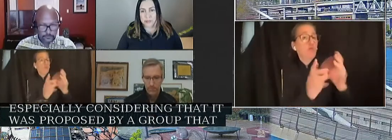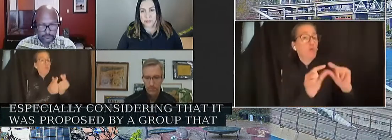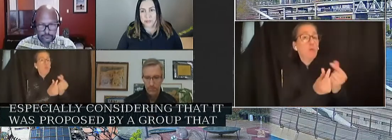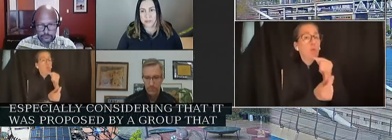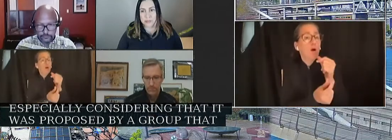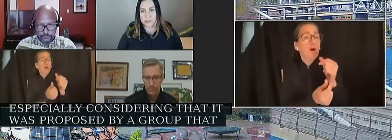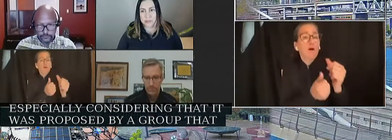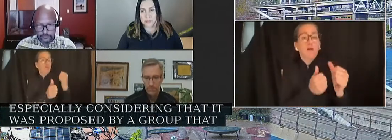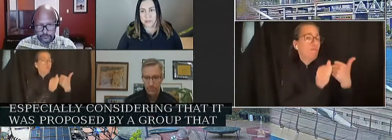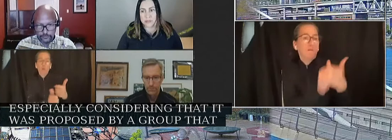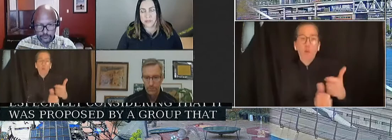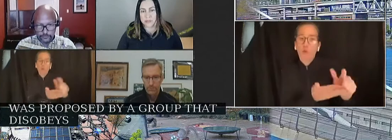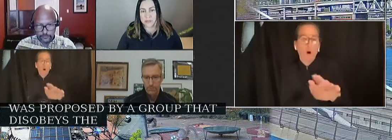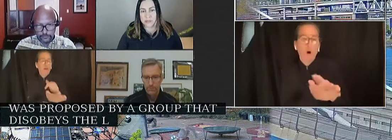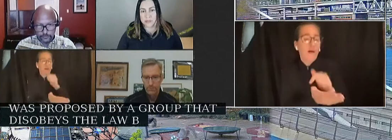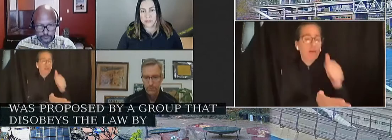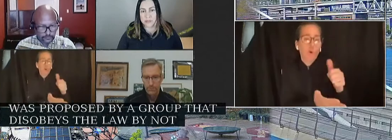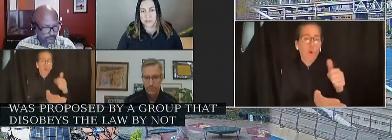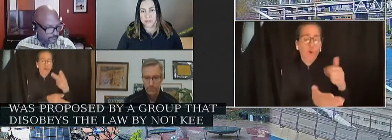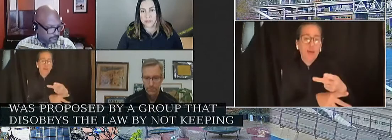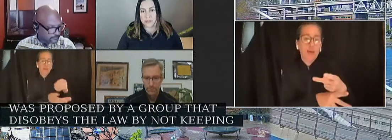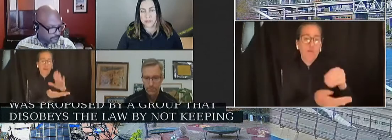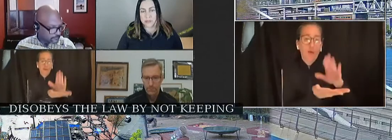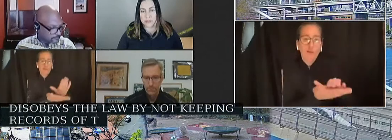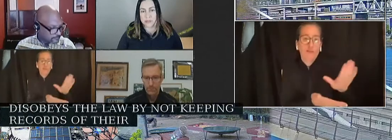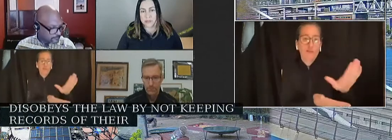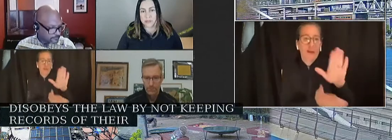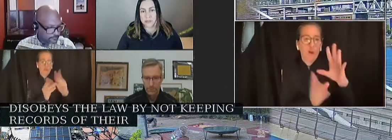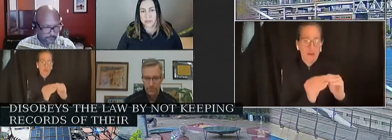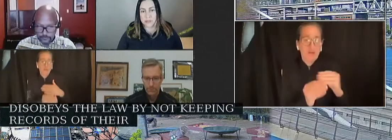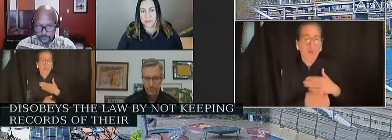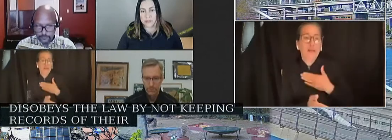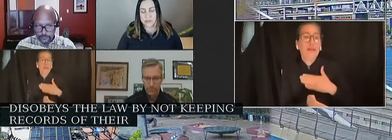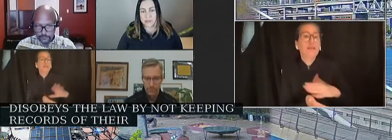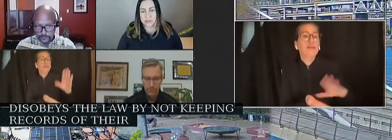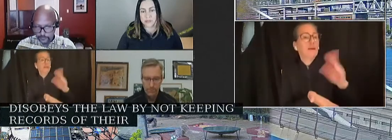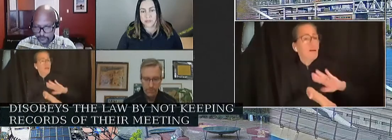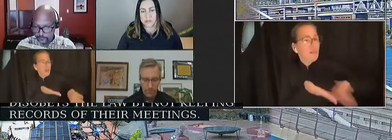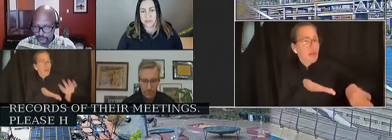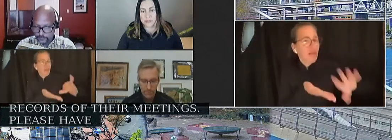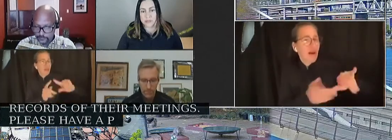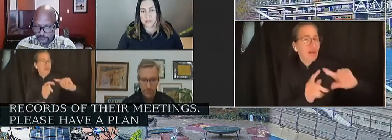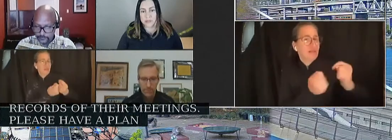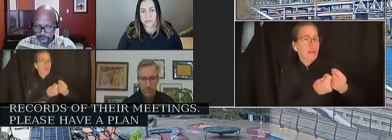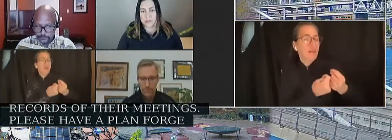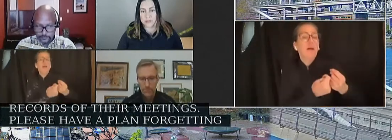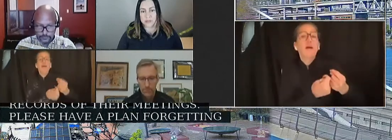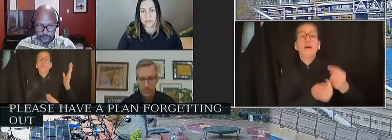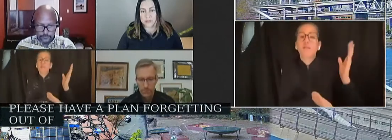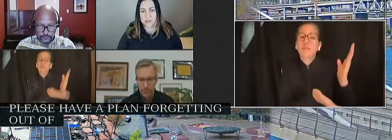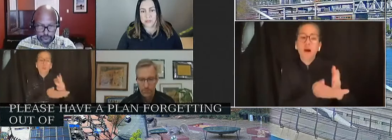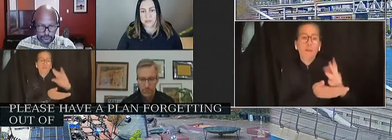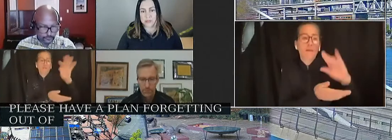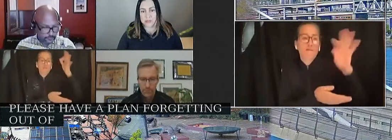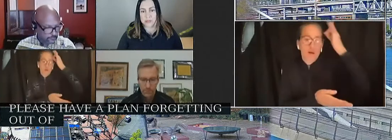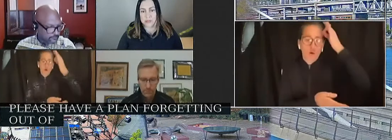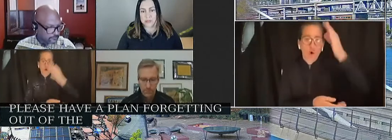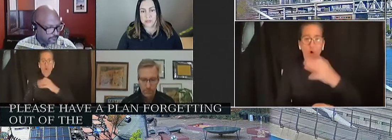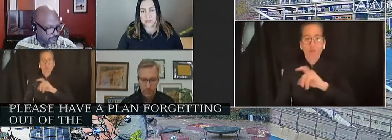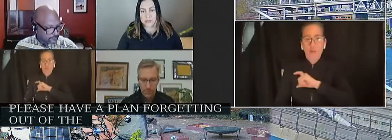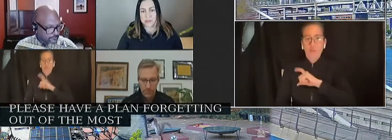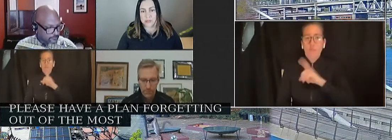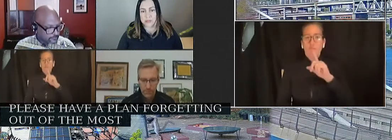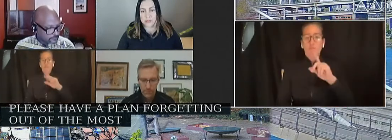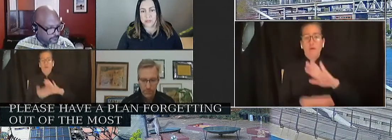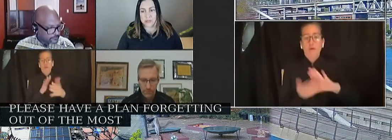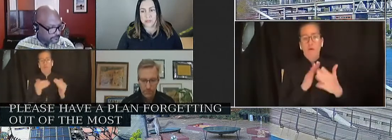Please have a plan for phasing out the focused intervention team and for getting out of the most recent federal deputization of police officers. I understand that